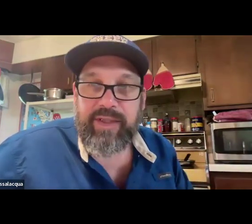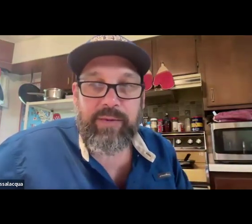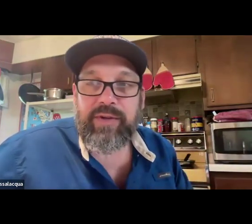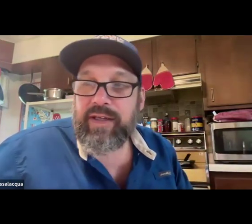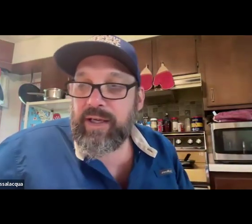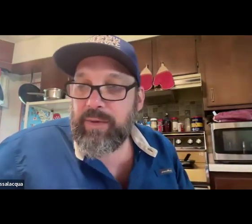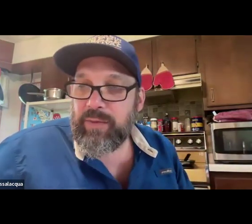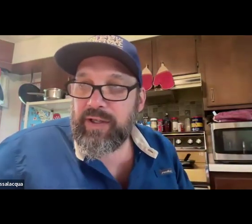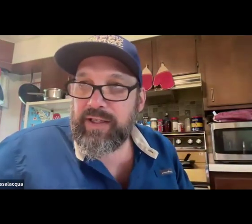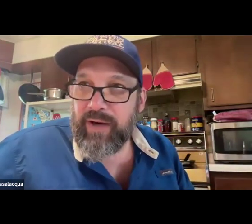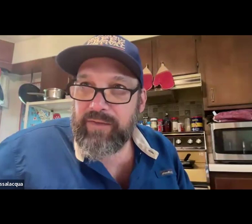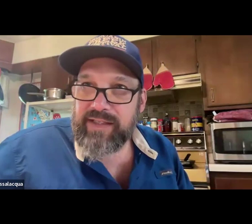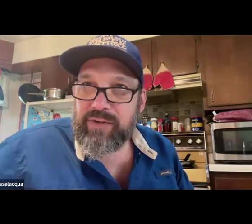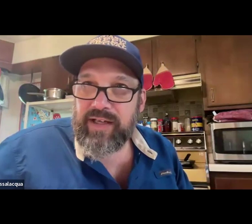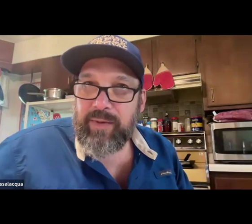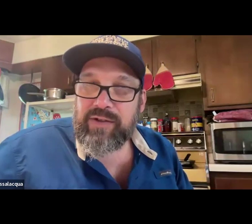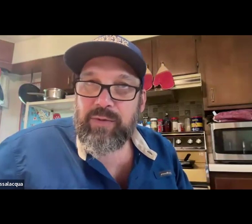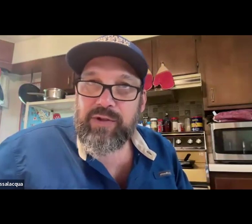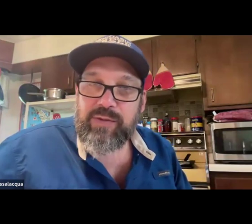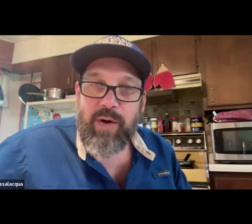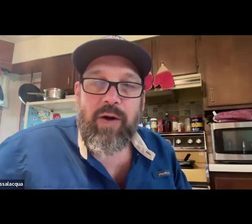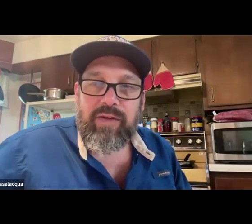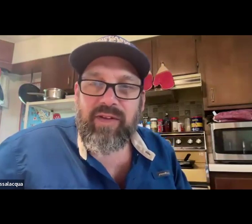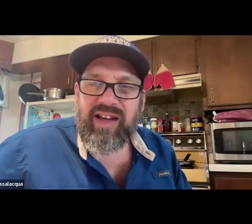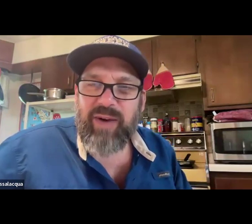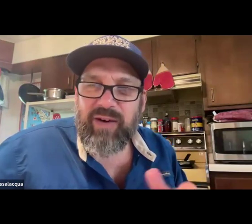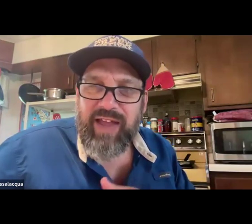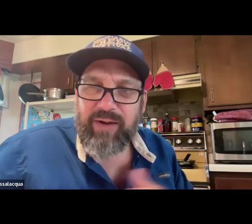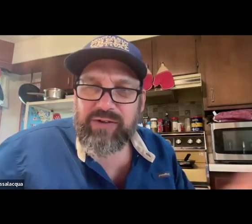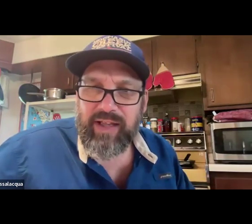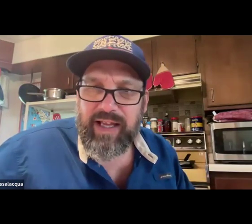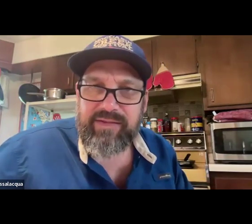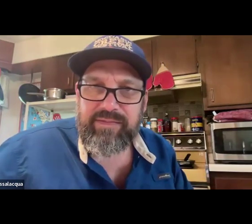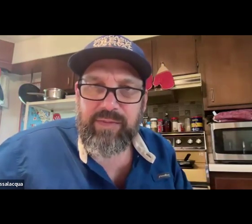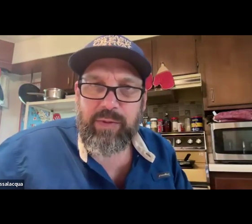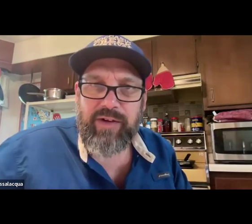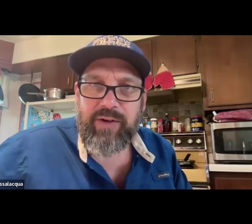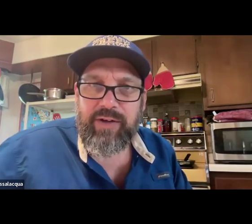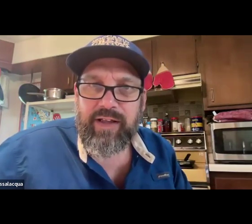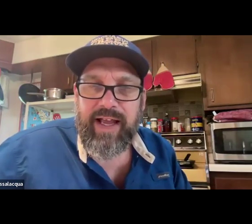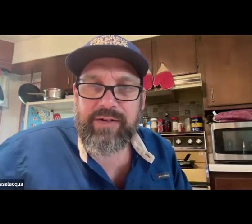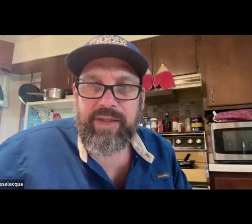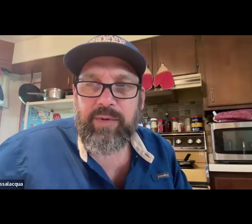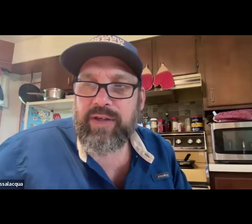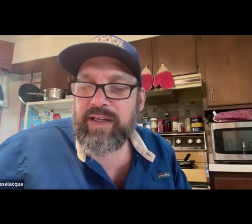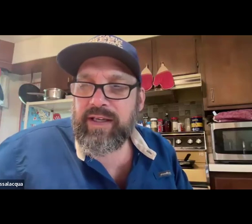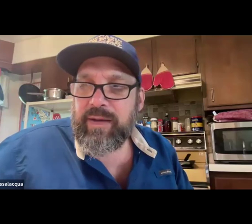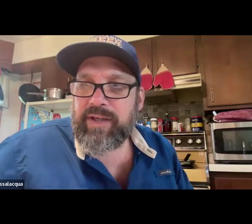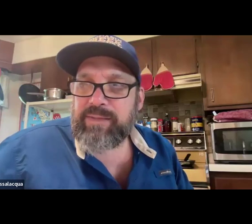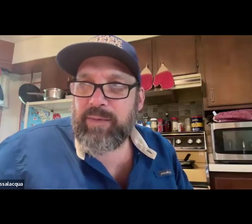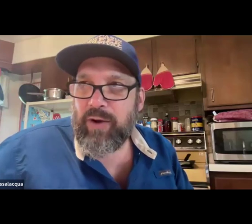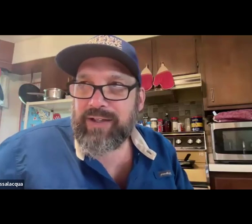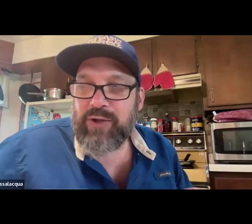30,000 people. But the really the great festivals that I went to were small, like around 1000 or less, between 500 and 1000 people,